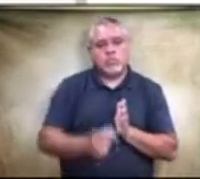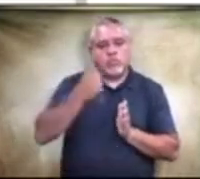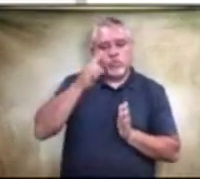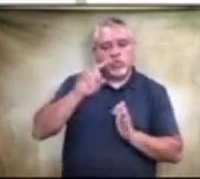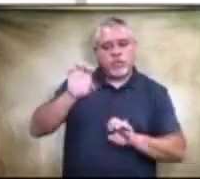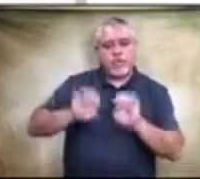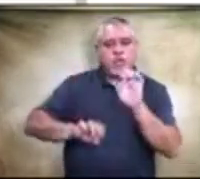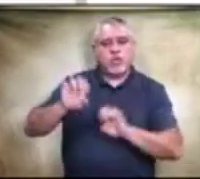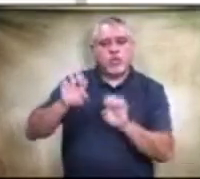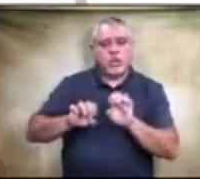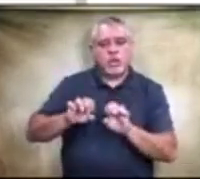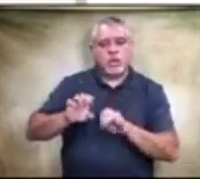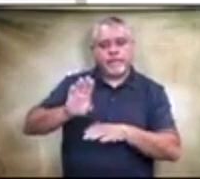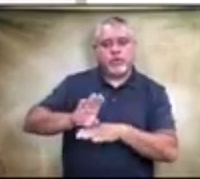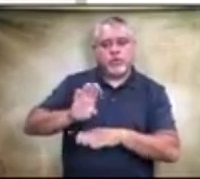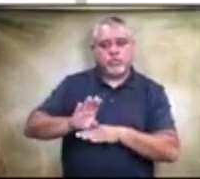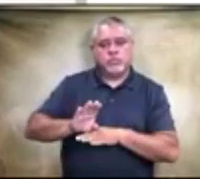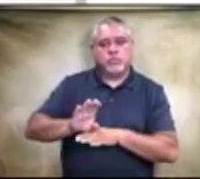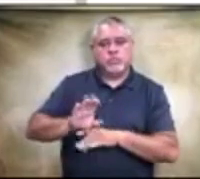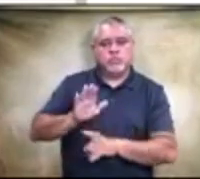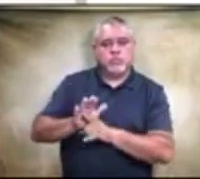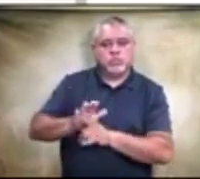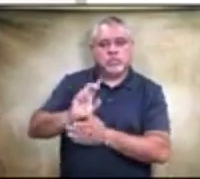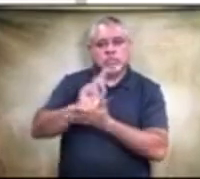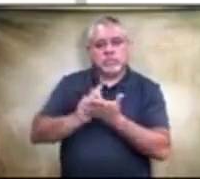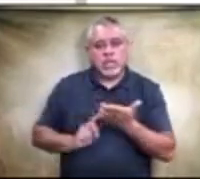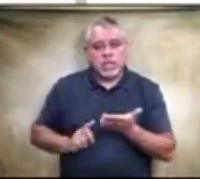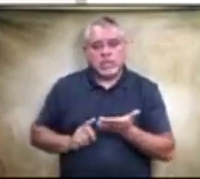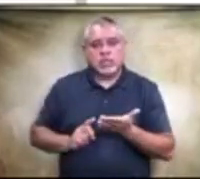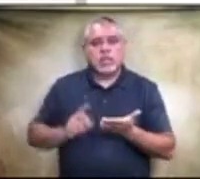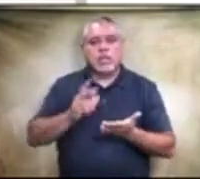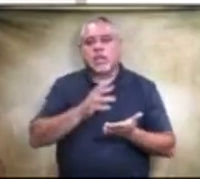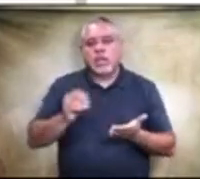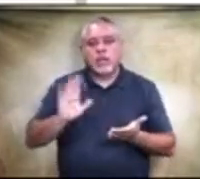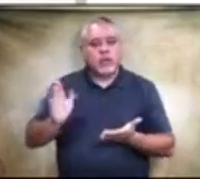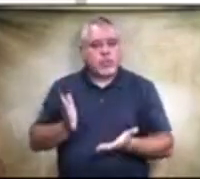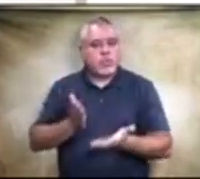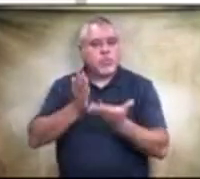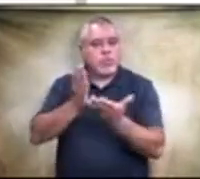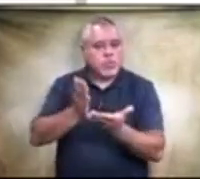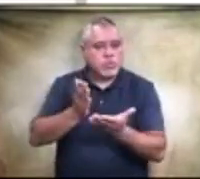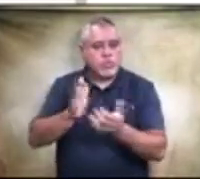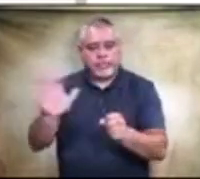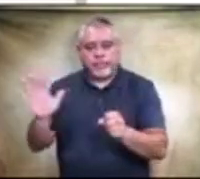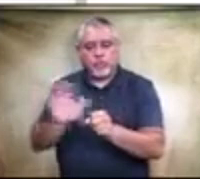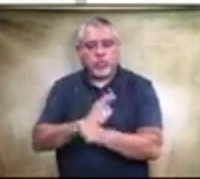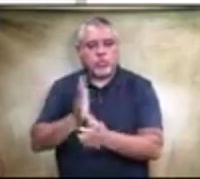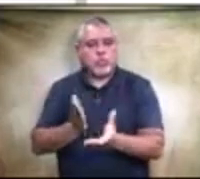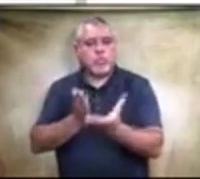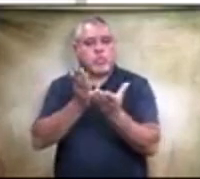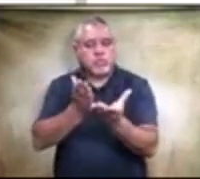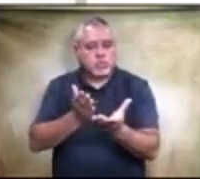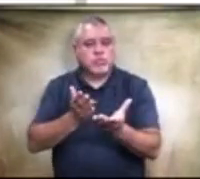a firm's design and proposal complete proposal in order to make